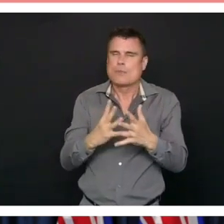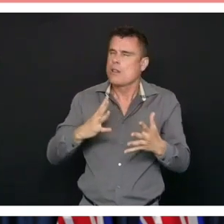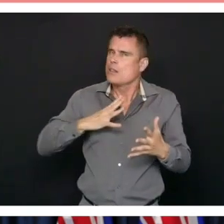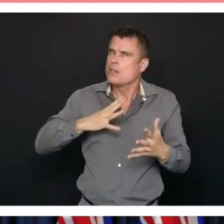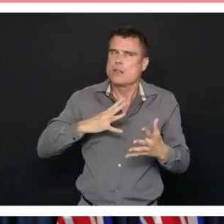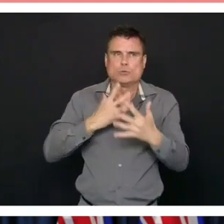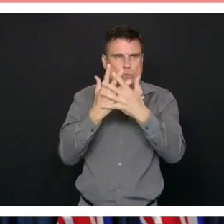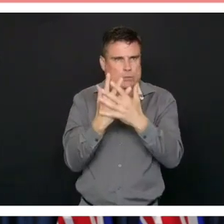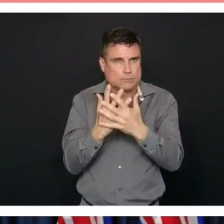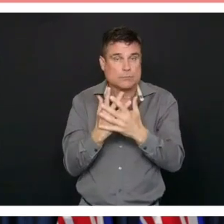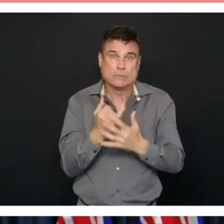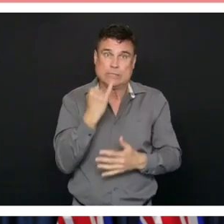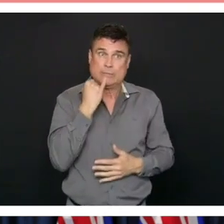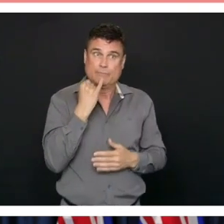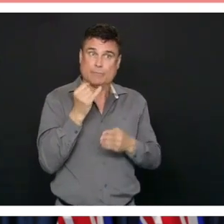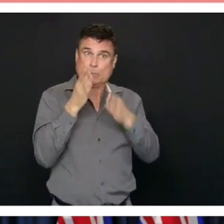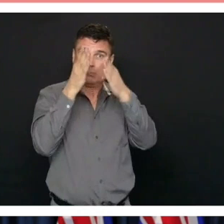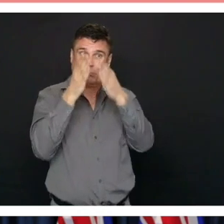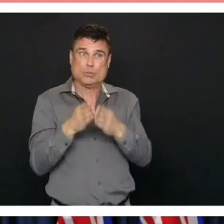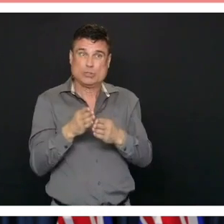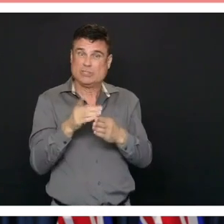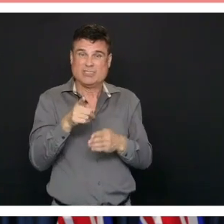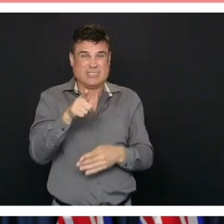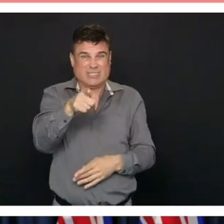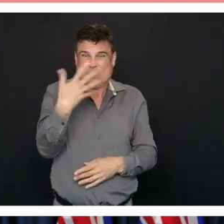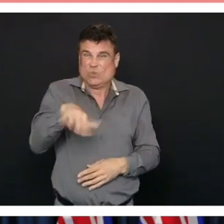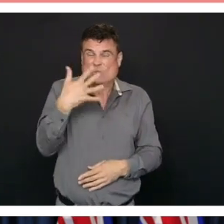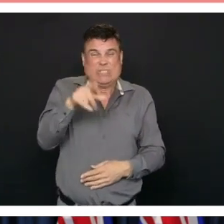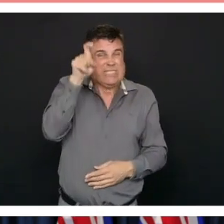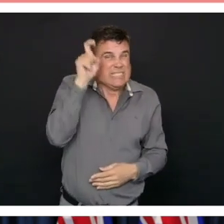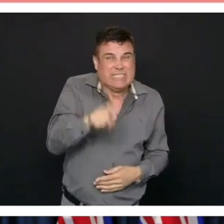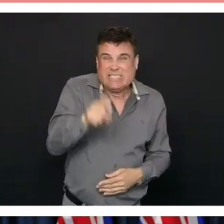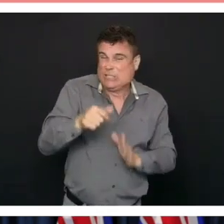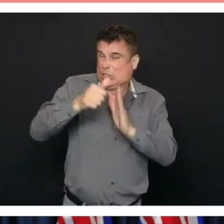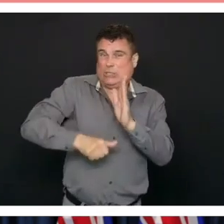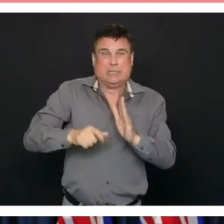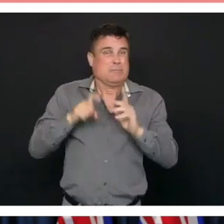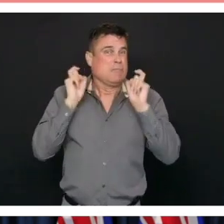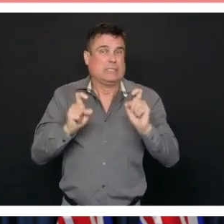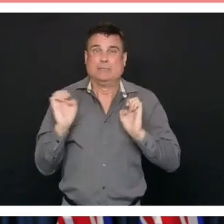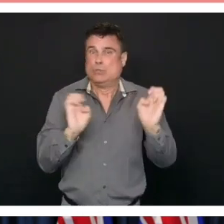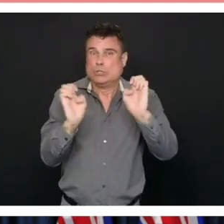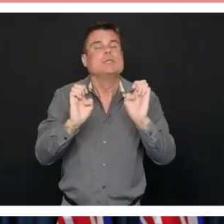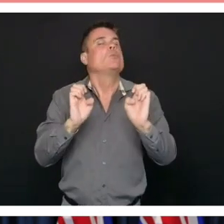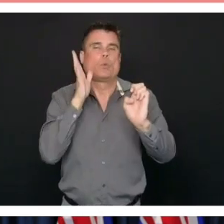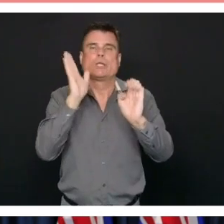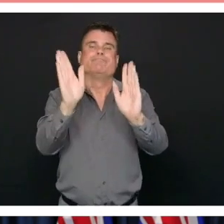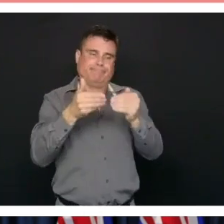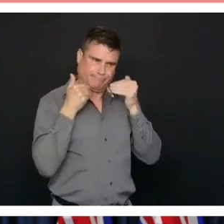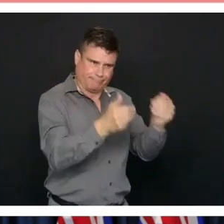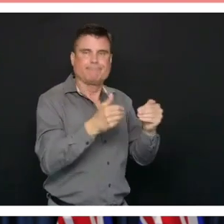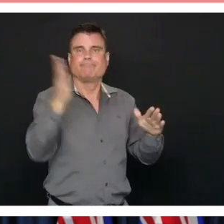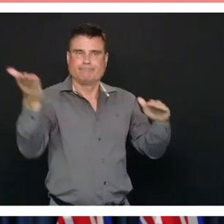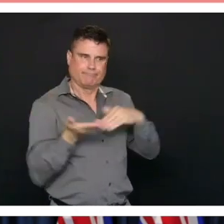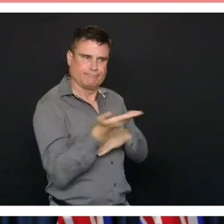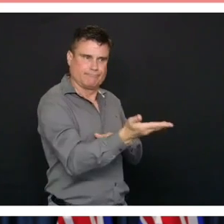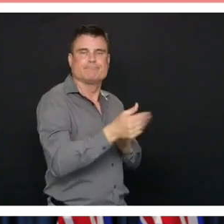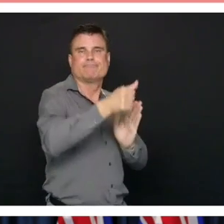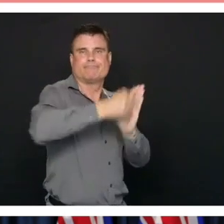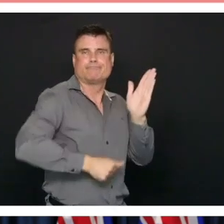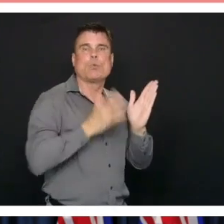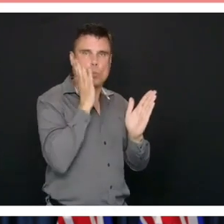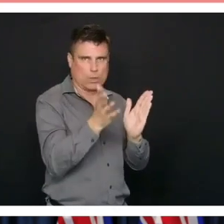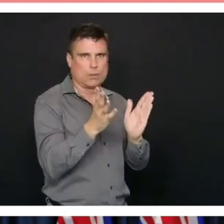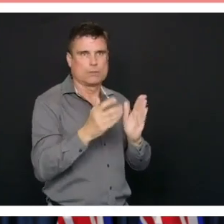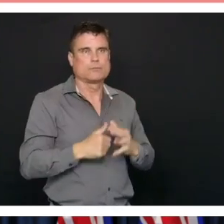needed, those protocols will be sped up and put in place as well. So these clinical protocols and the infection prevention and control